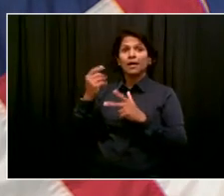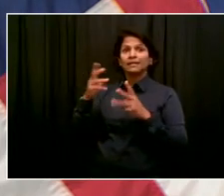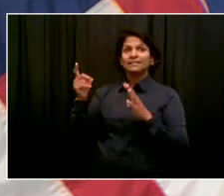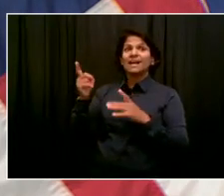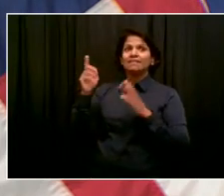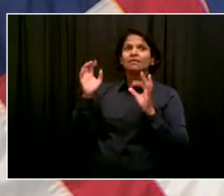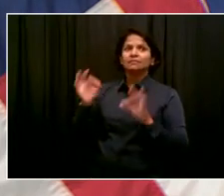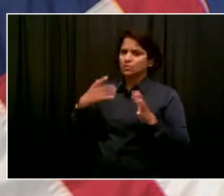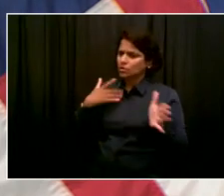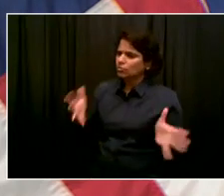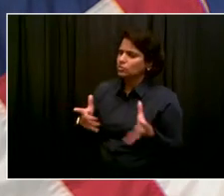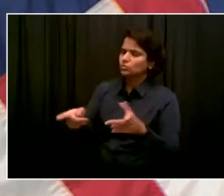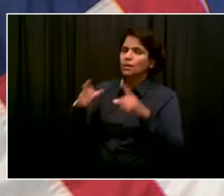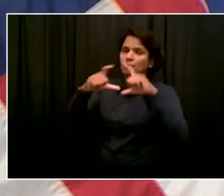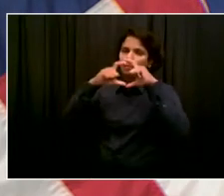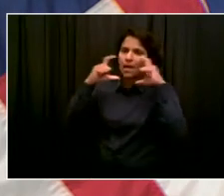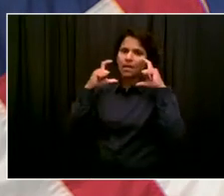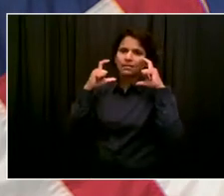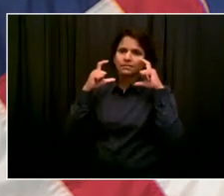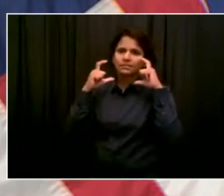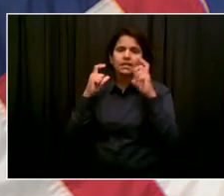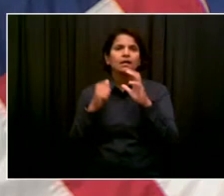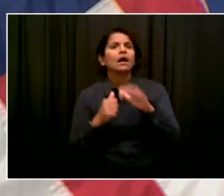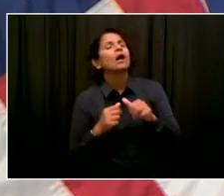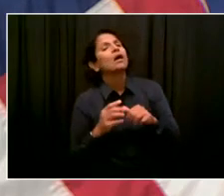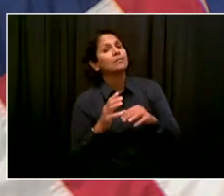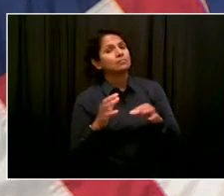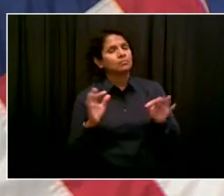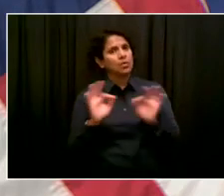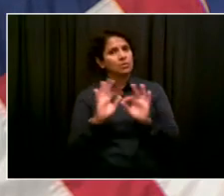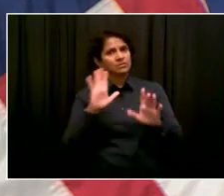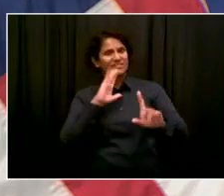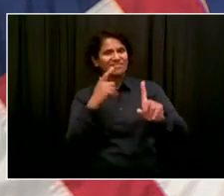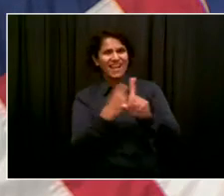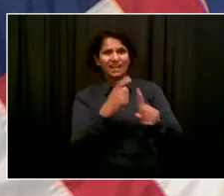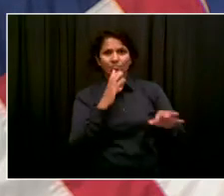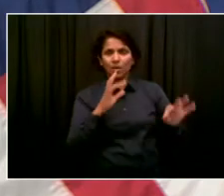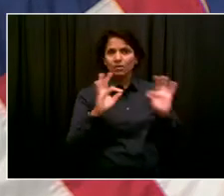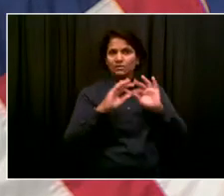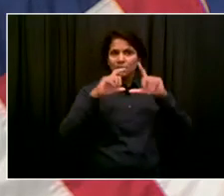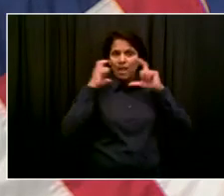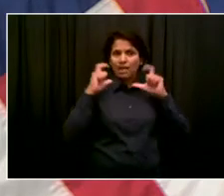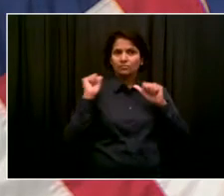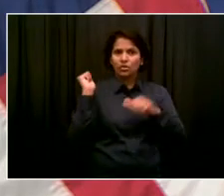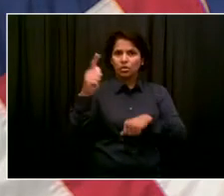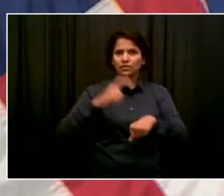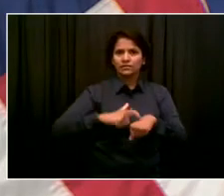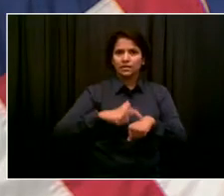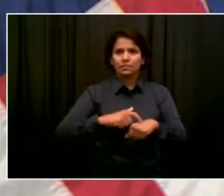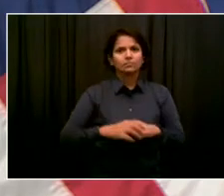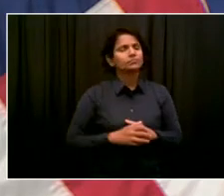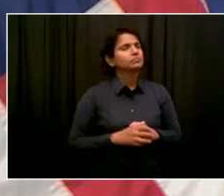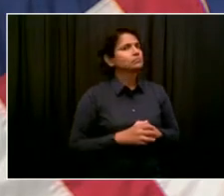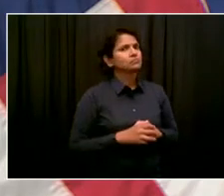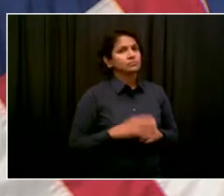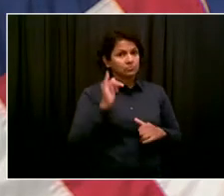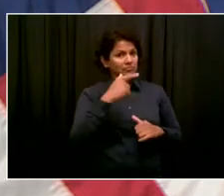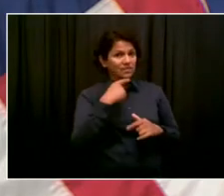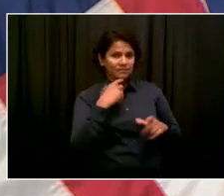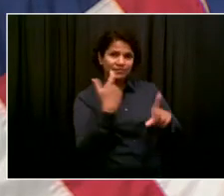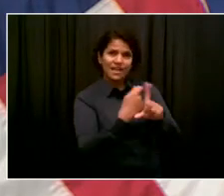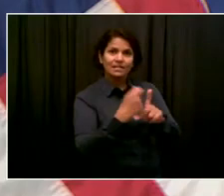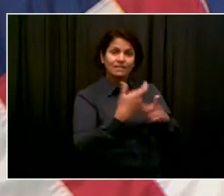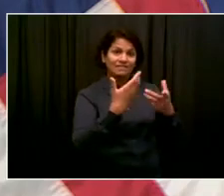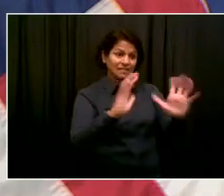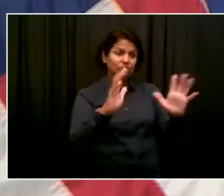at higher risk, even if fully vaccinated. Remember our guidance to wear a face covering that fits snugly against the